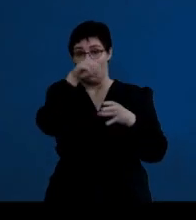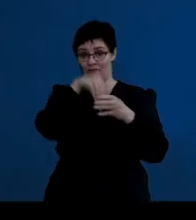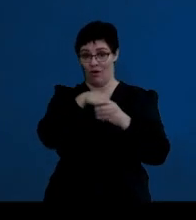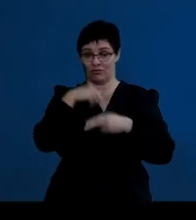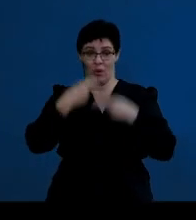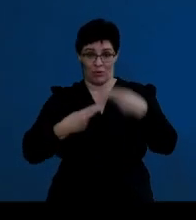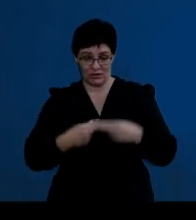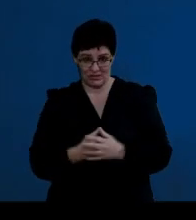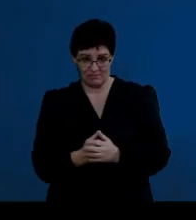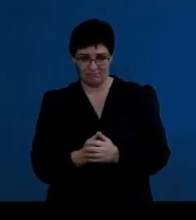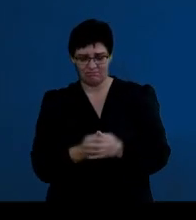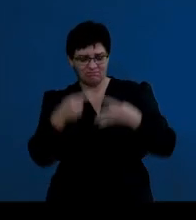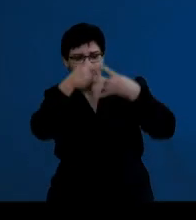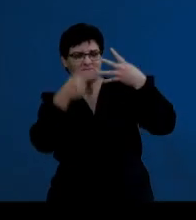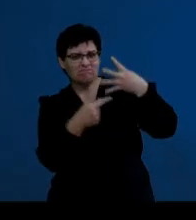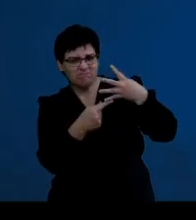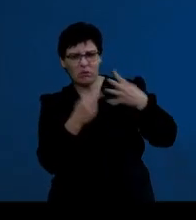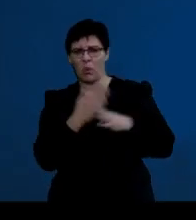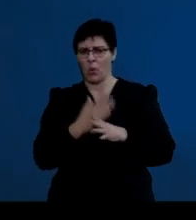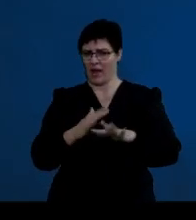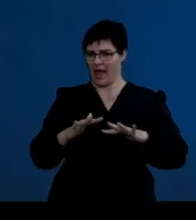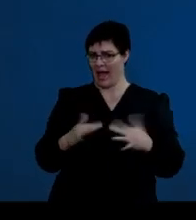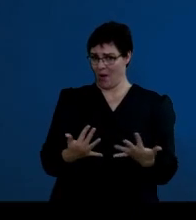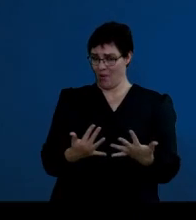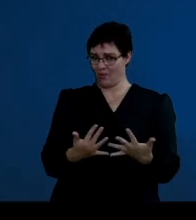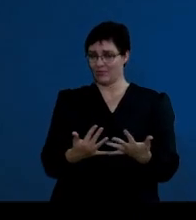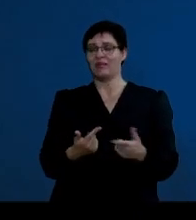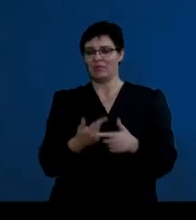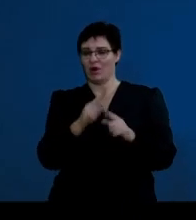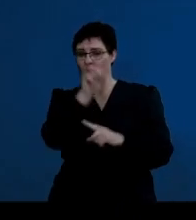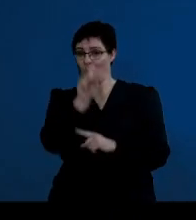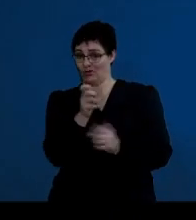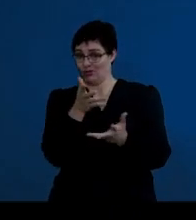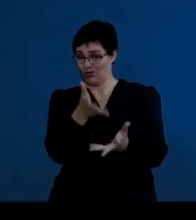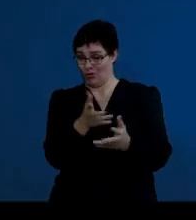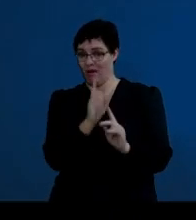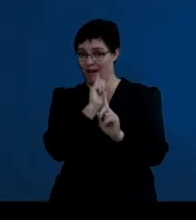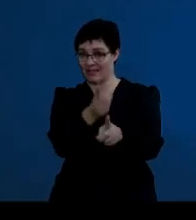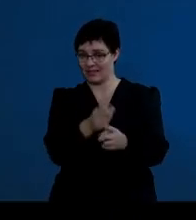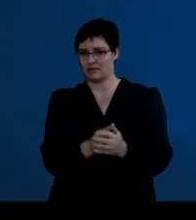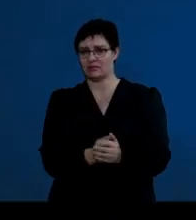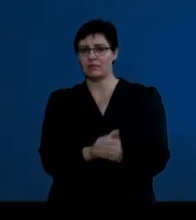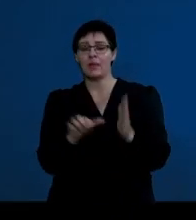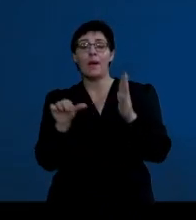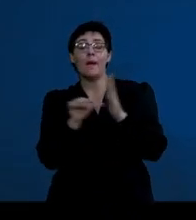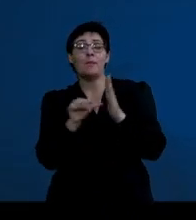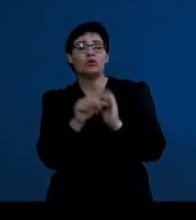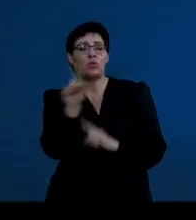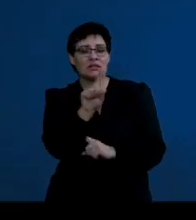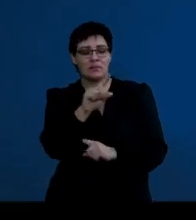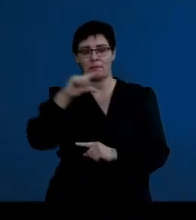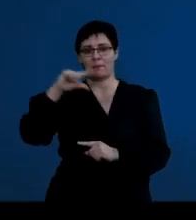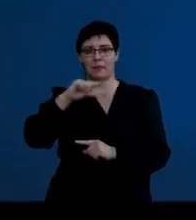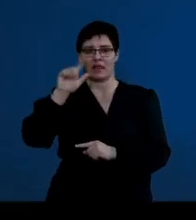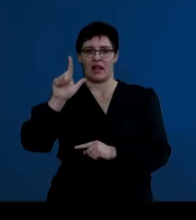look at how these hormones function, and that's the next part of the question. And important to this is the glands that they